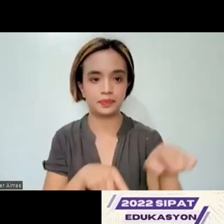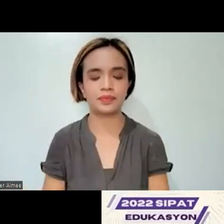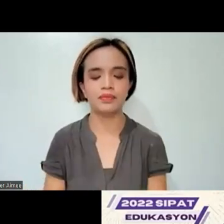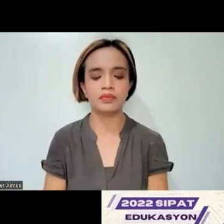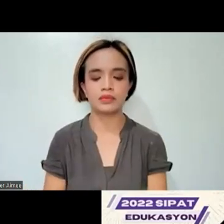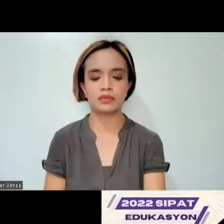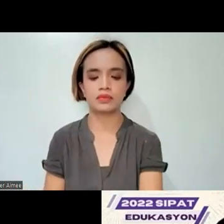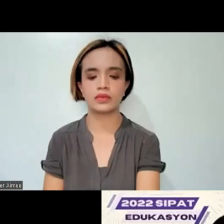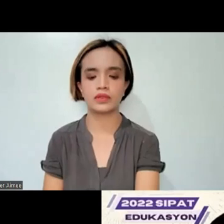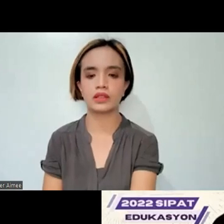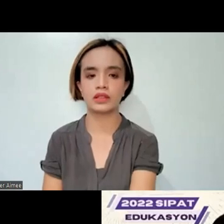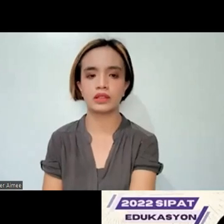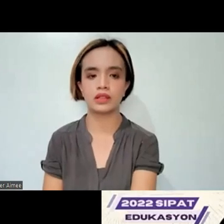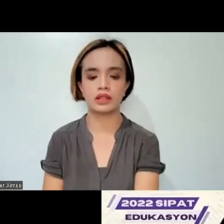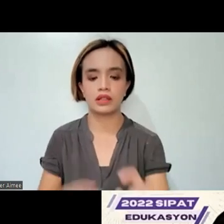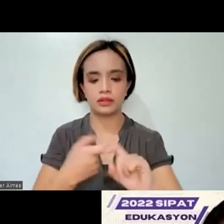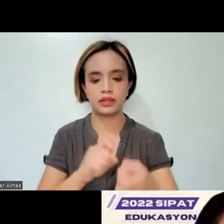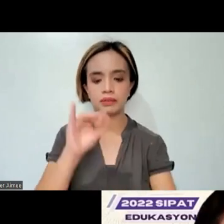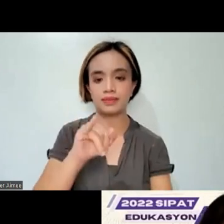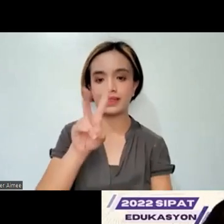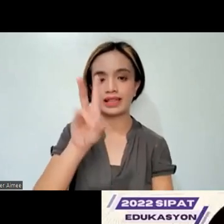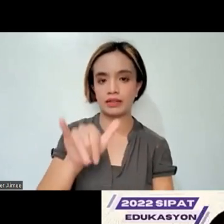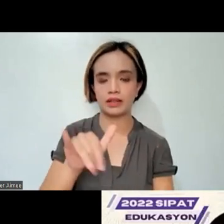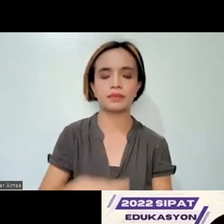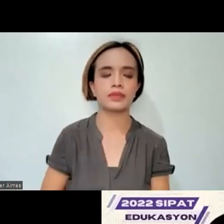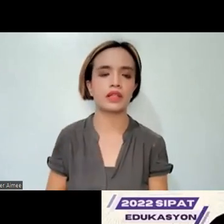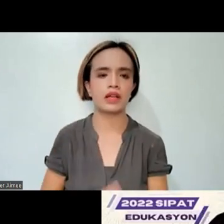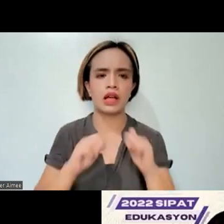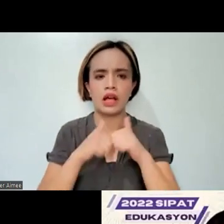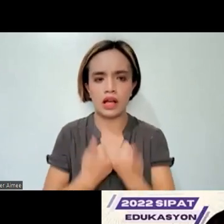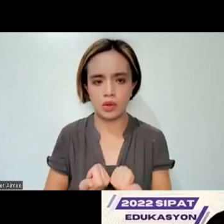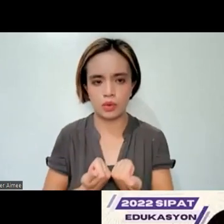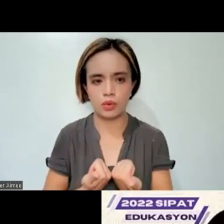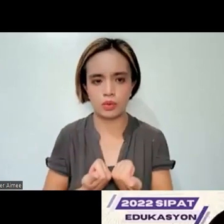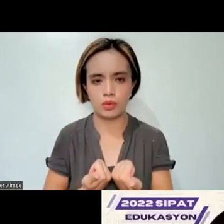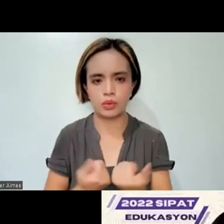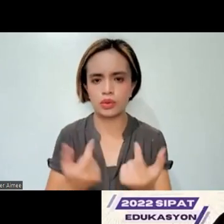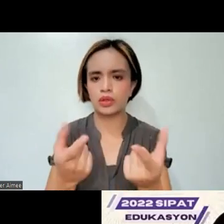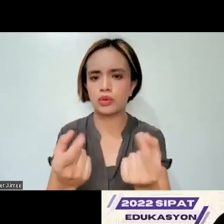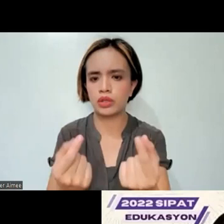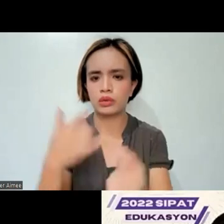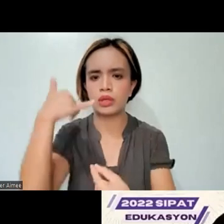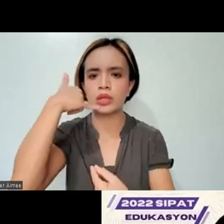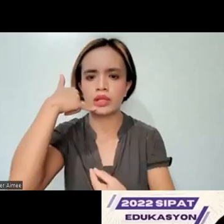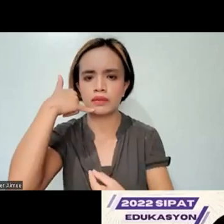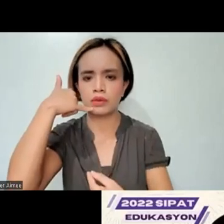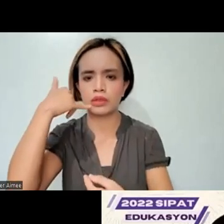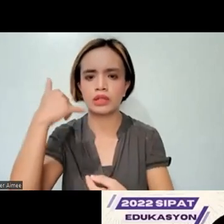It's from Ivi. Hi, Ivi. How did you administer the telephone version of the test?